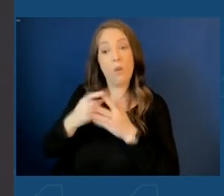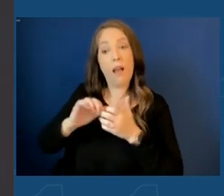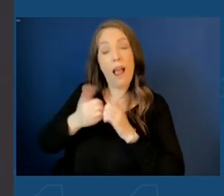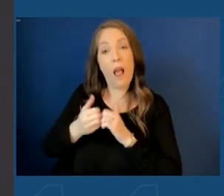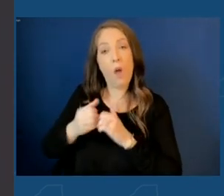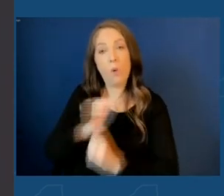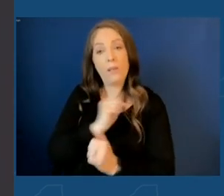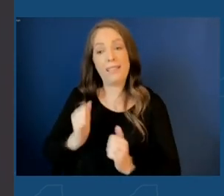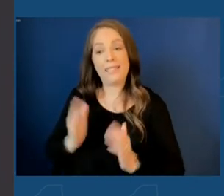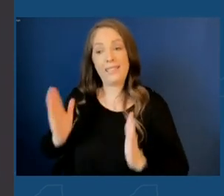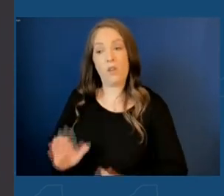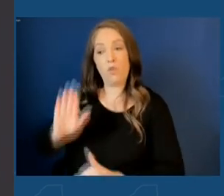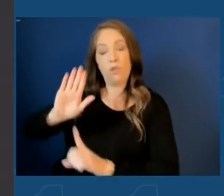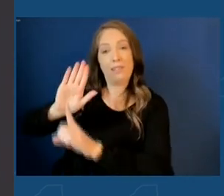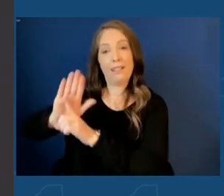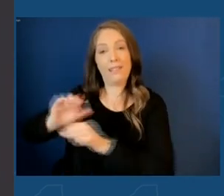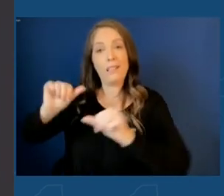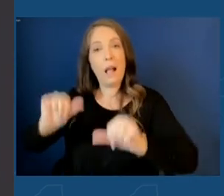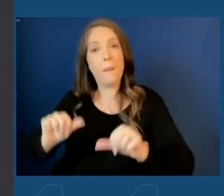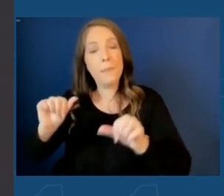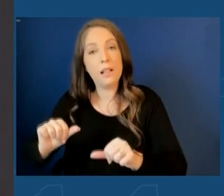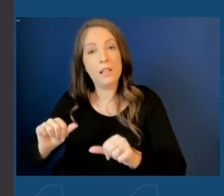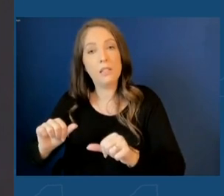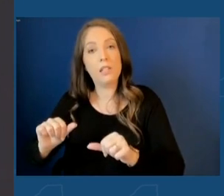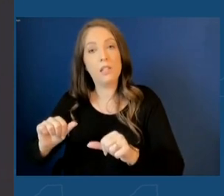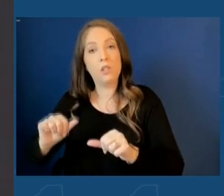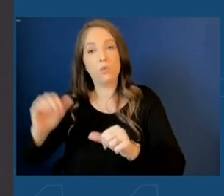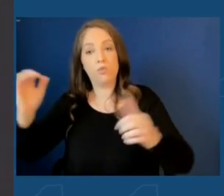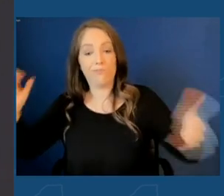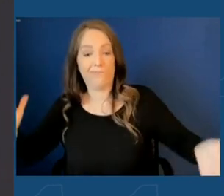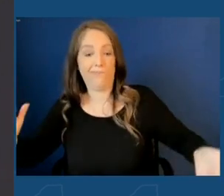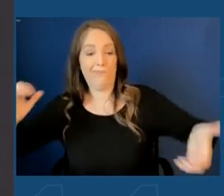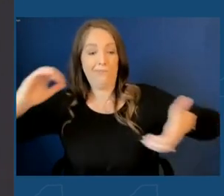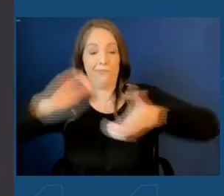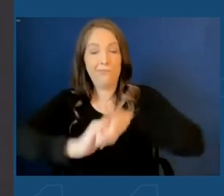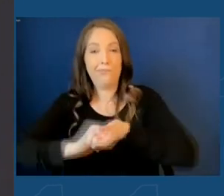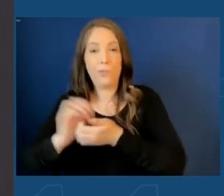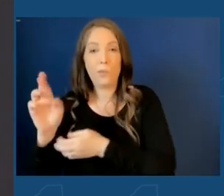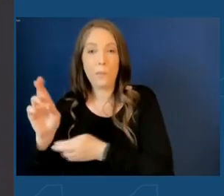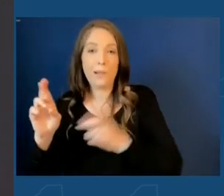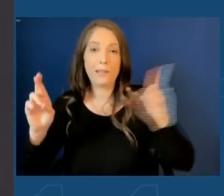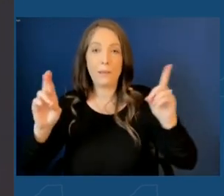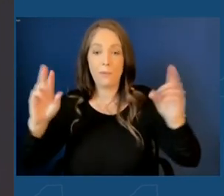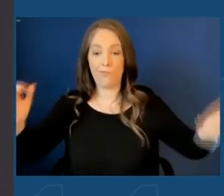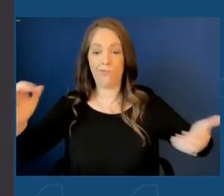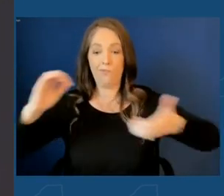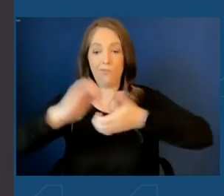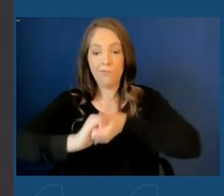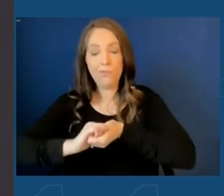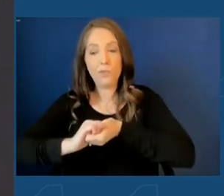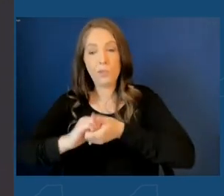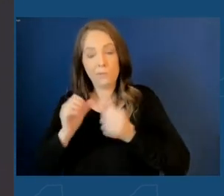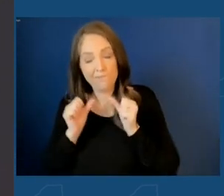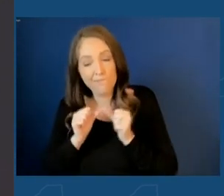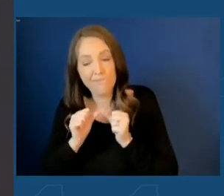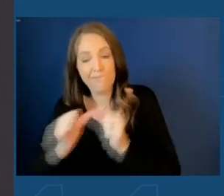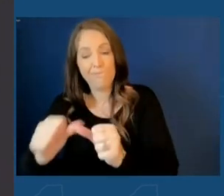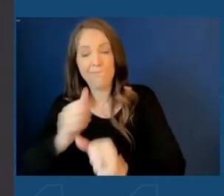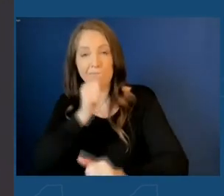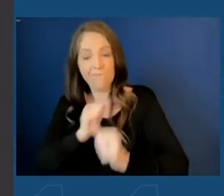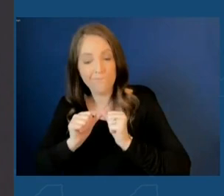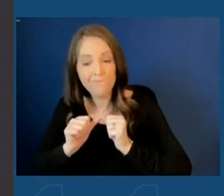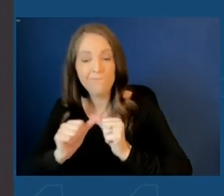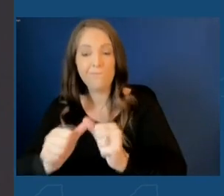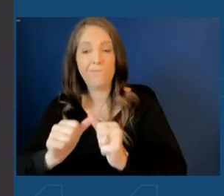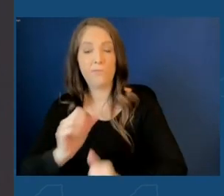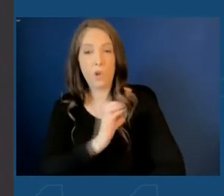the Senator's ability to build a bipartisan coalition and persevere in Congress. Senator,